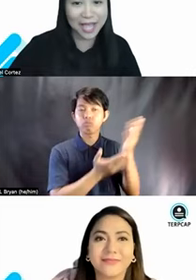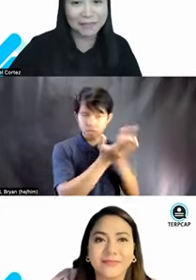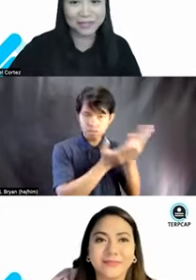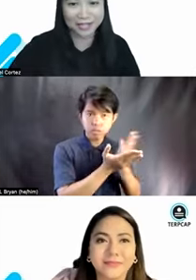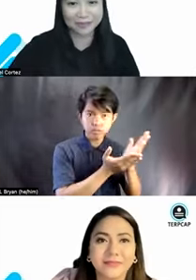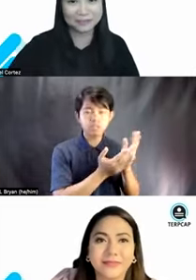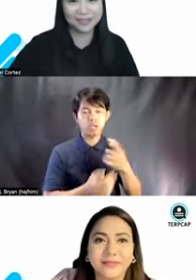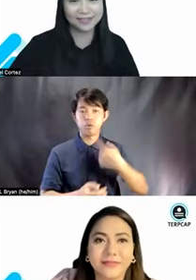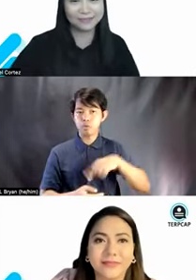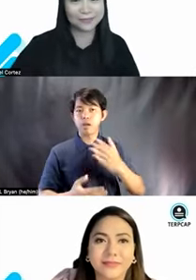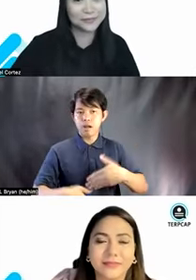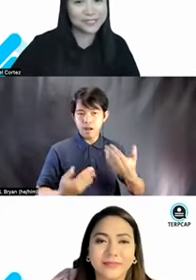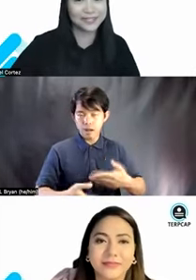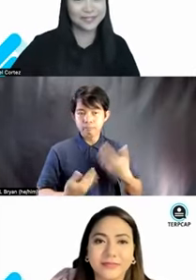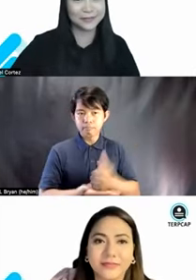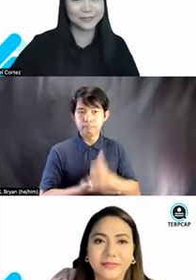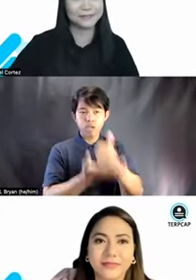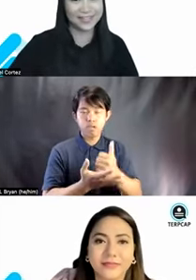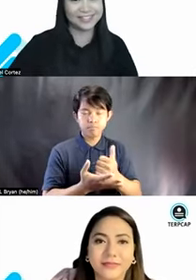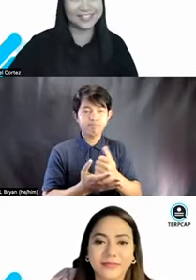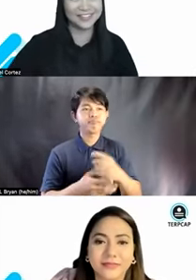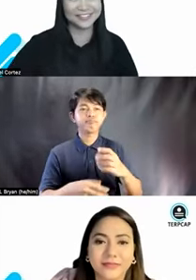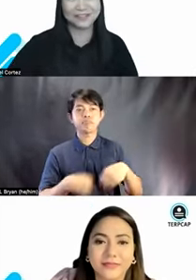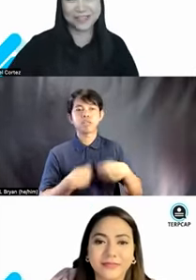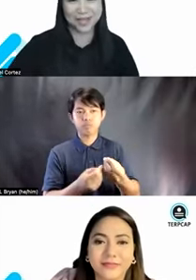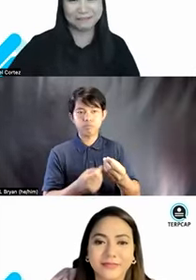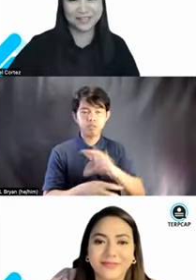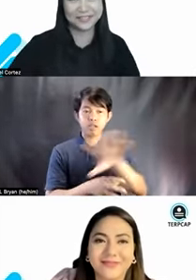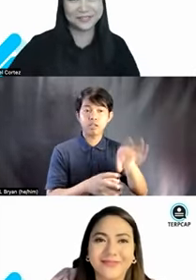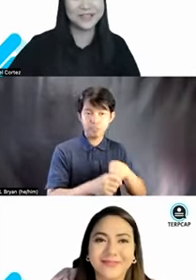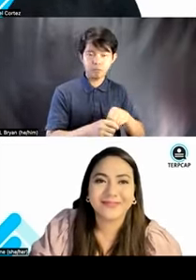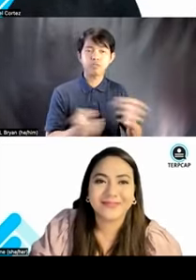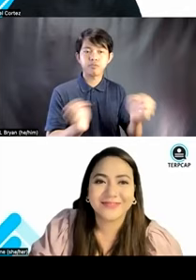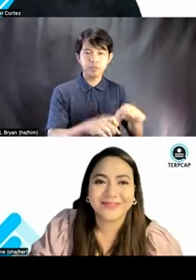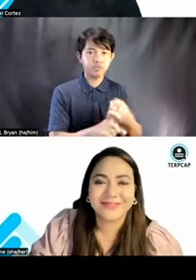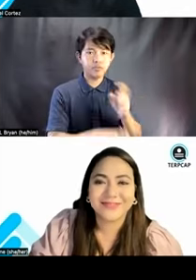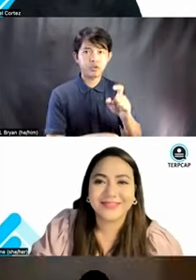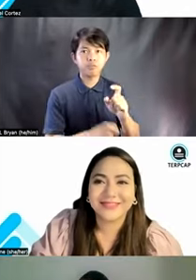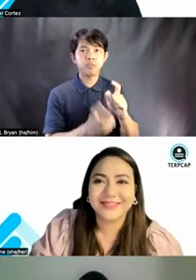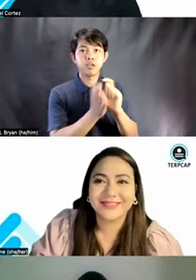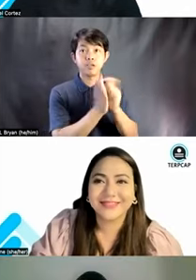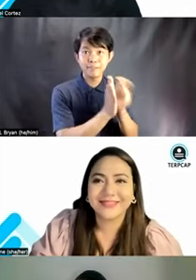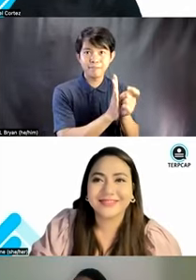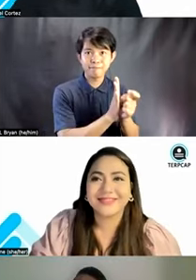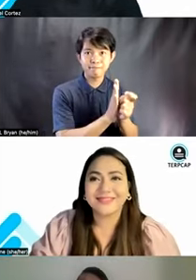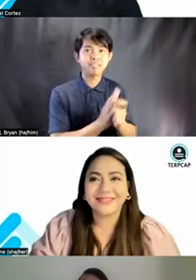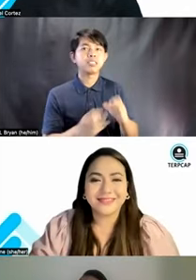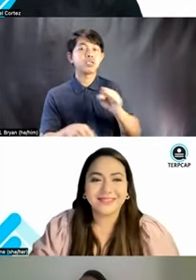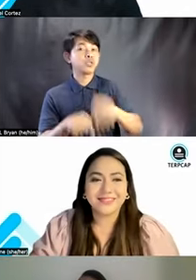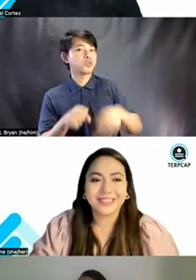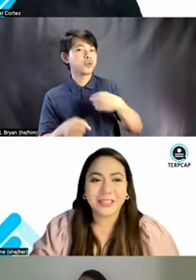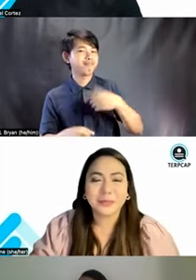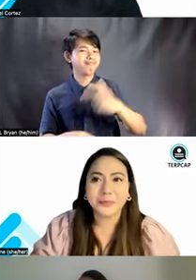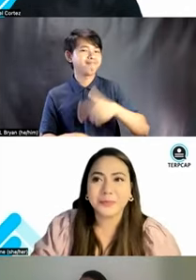very happy to help with producing inclusive events, you know. So I guess I would pass the microphone